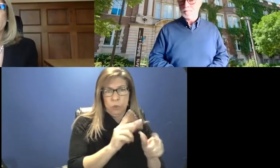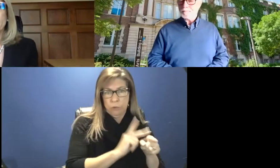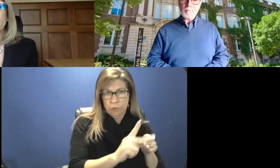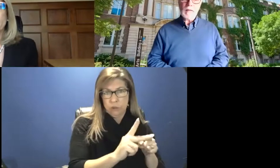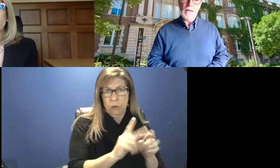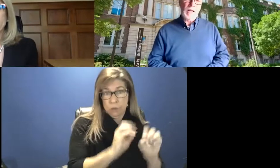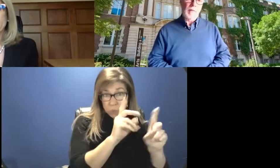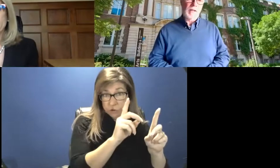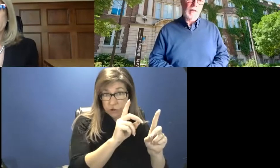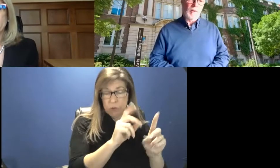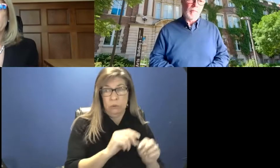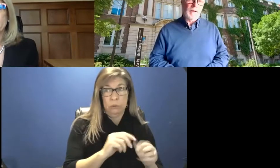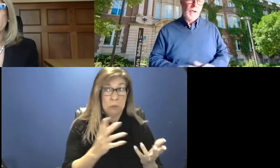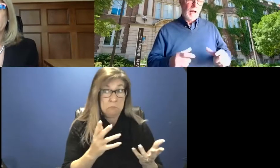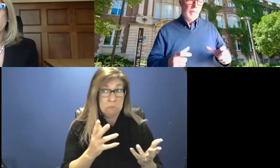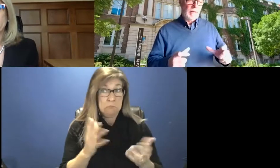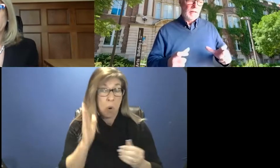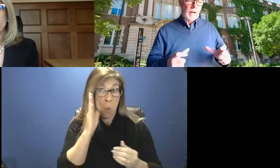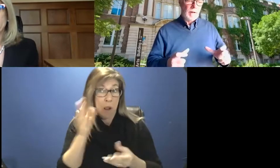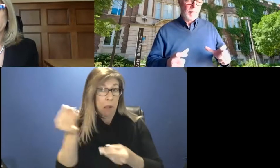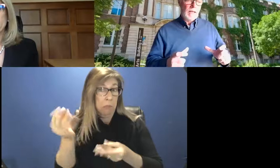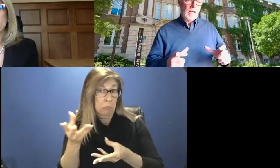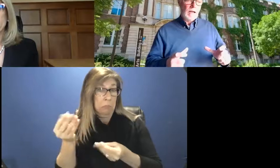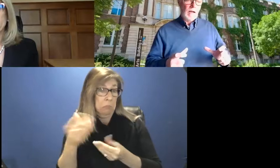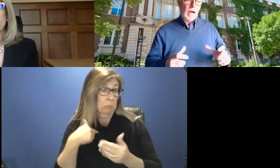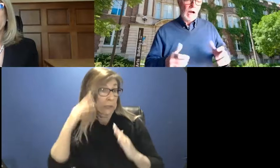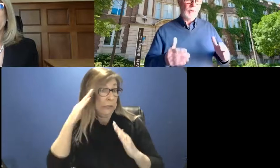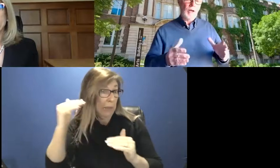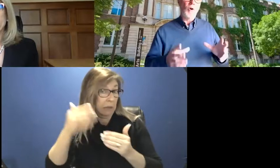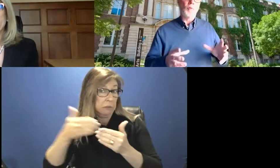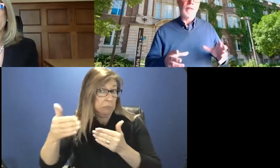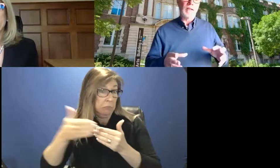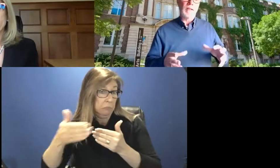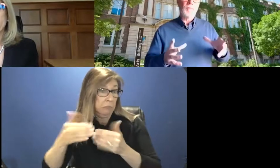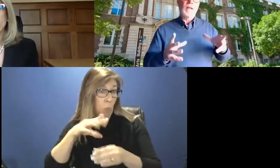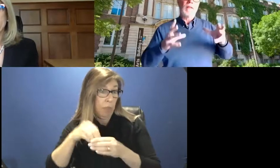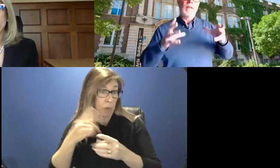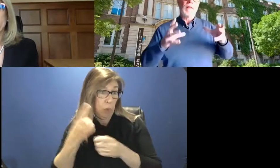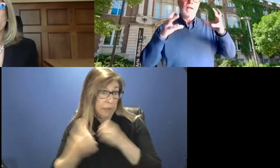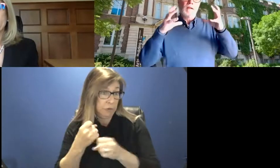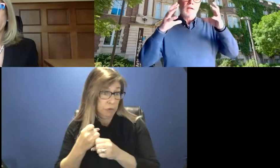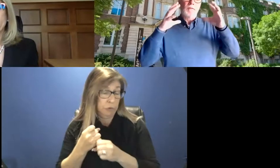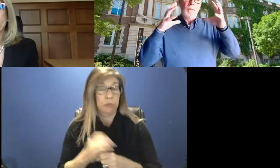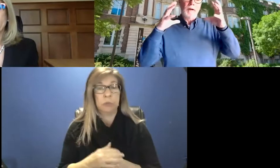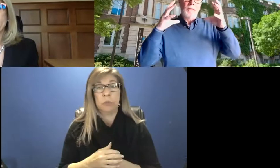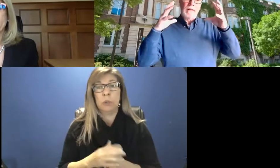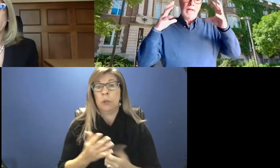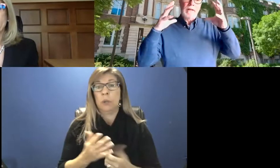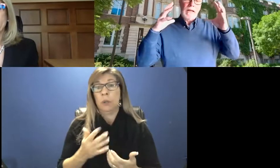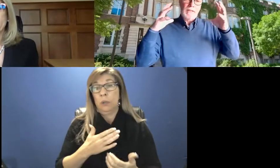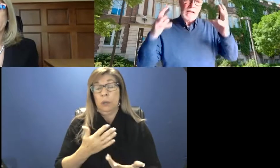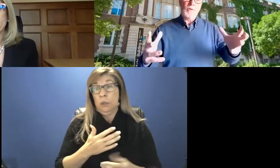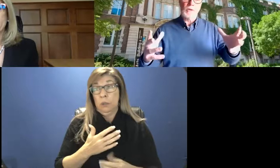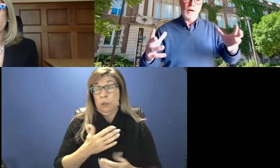in the coming year, but, but, um, um, I certainly hope that the development of a